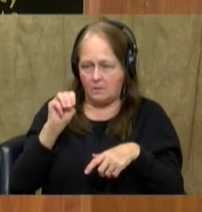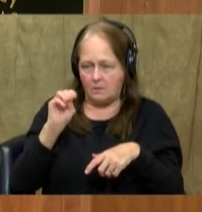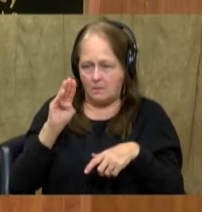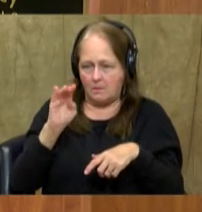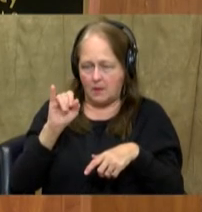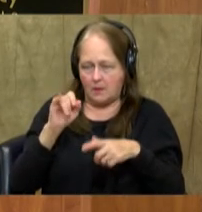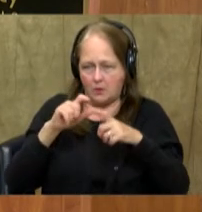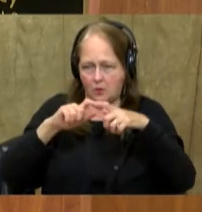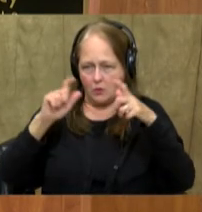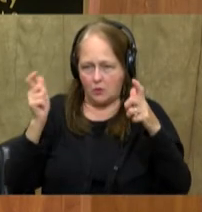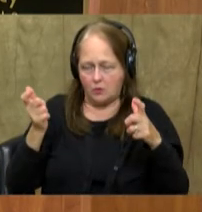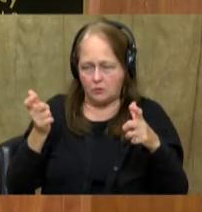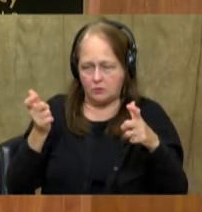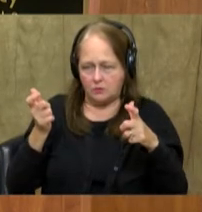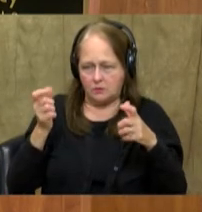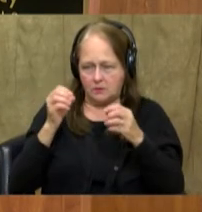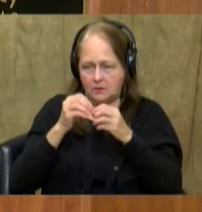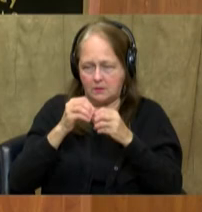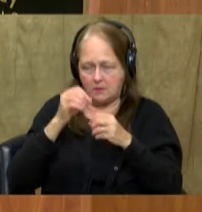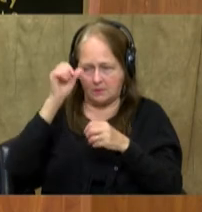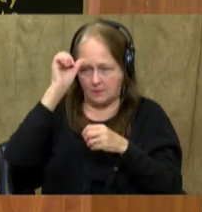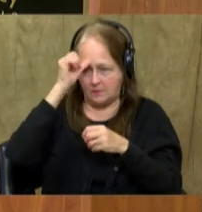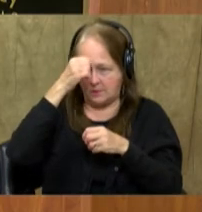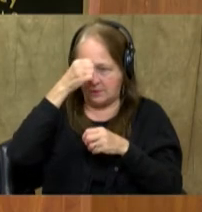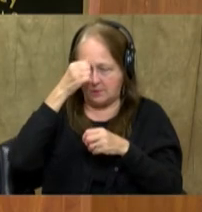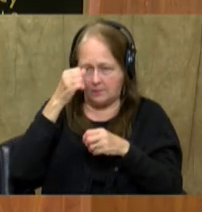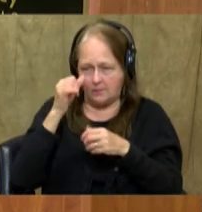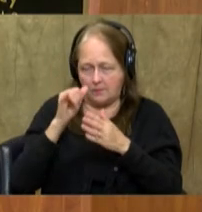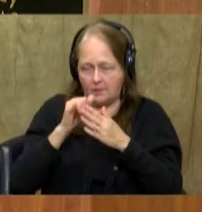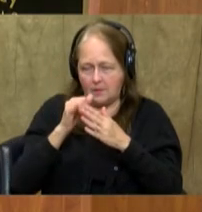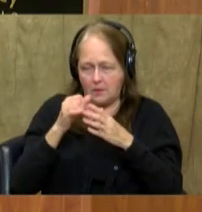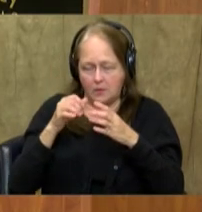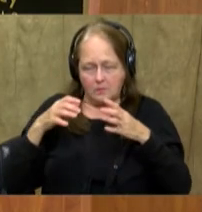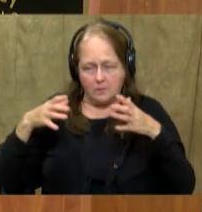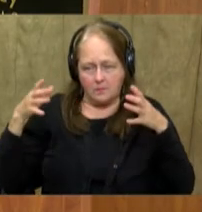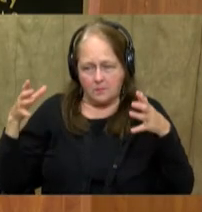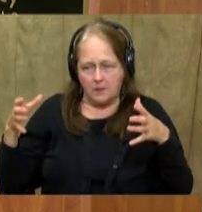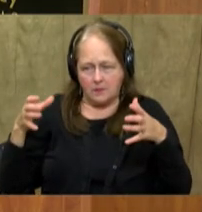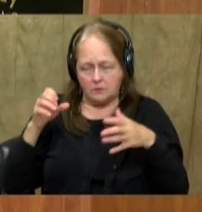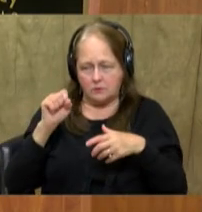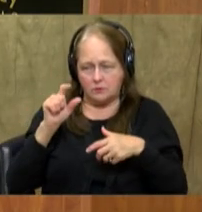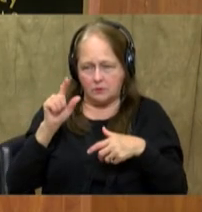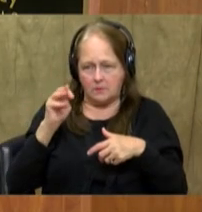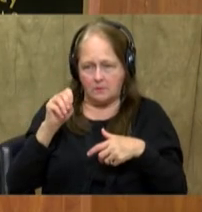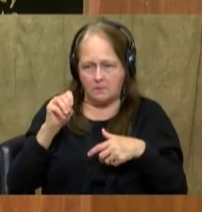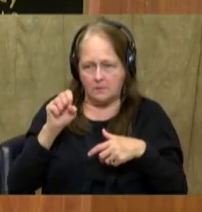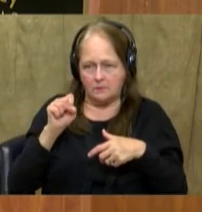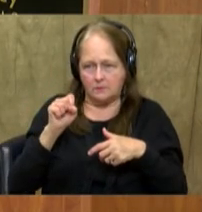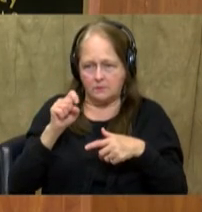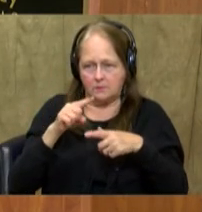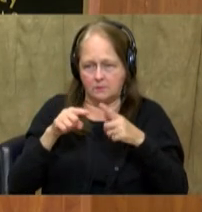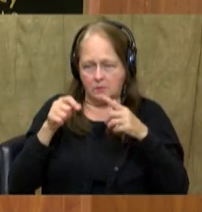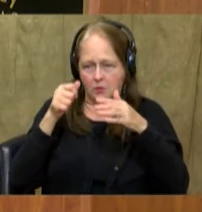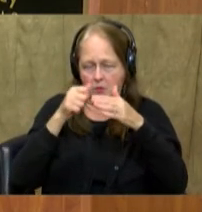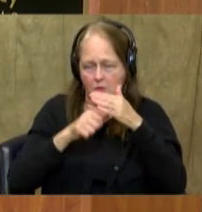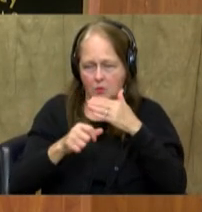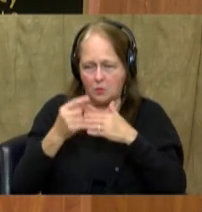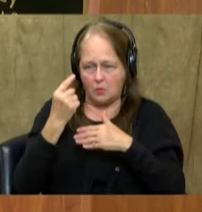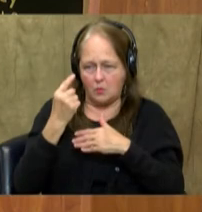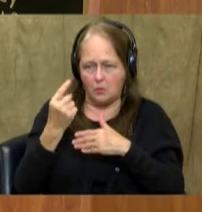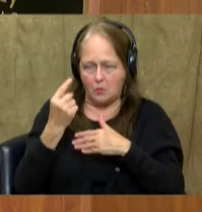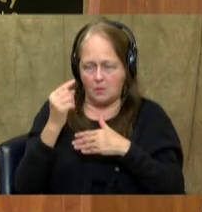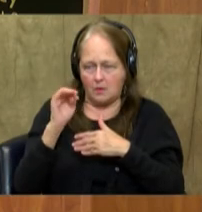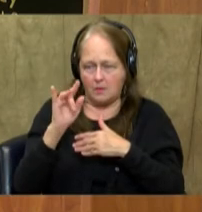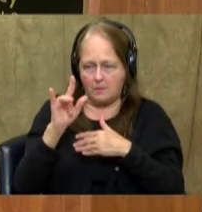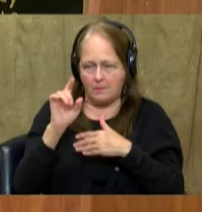They're the largest, I should say, the most populated slums, but it's actually the land area is